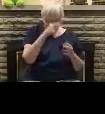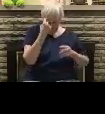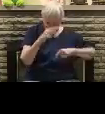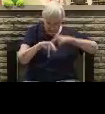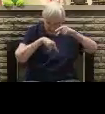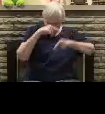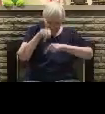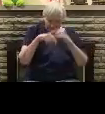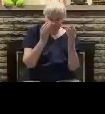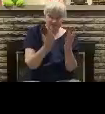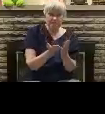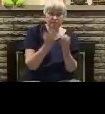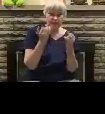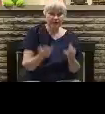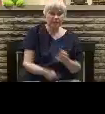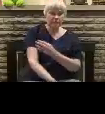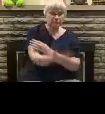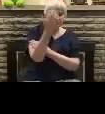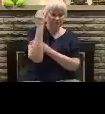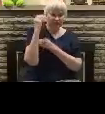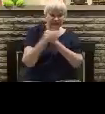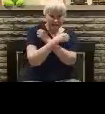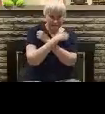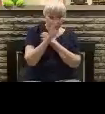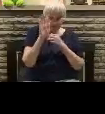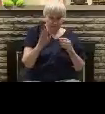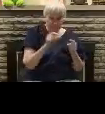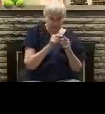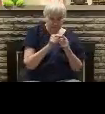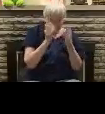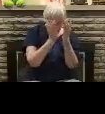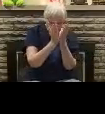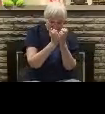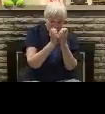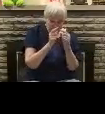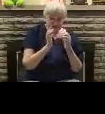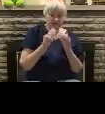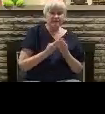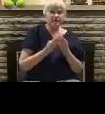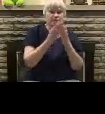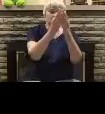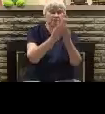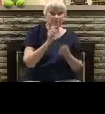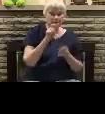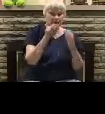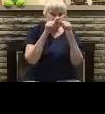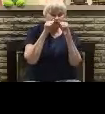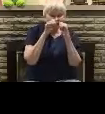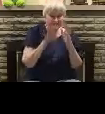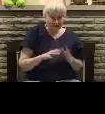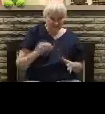And thank you for this group who's come here this morning loving your word and wanting to serve you.